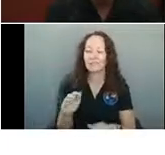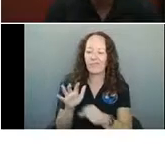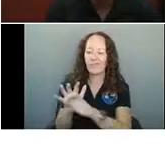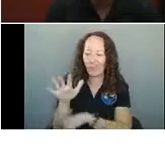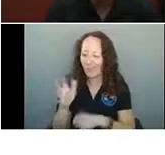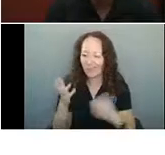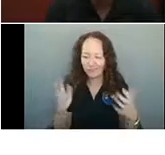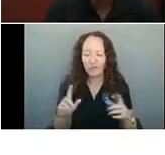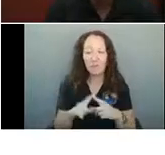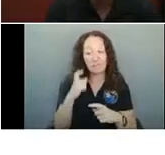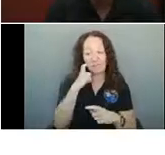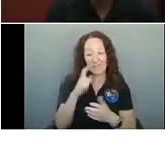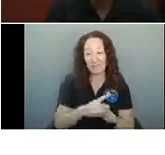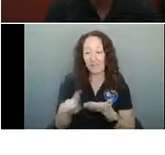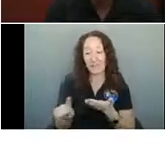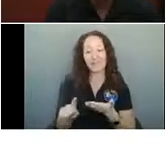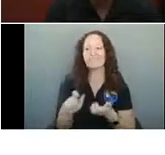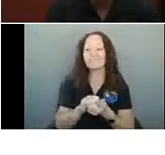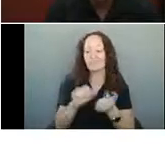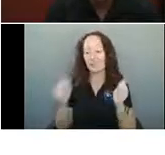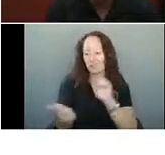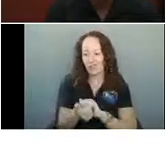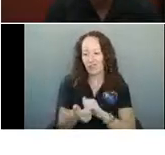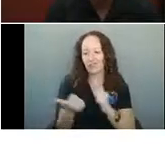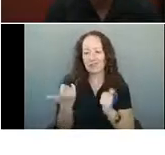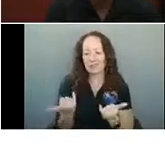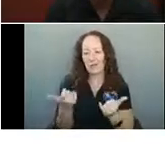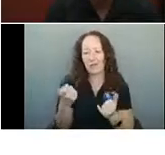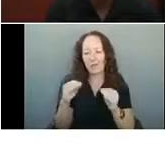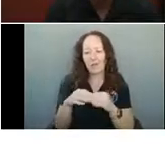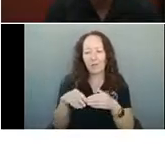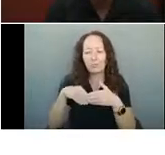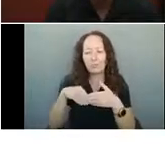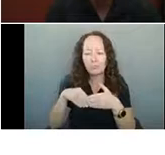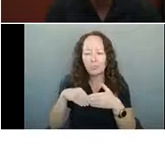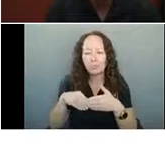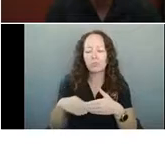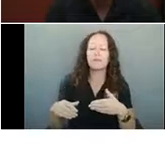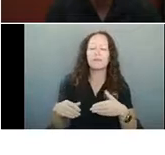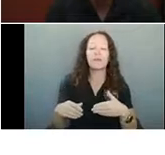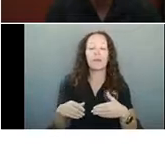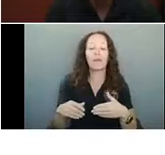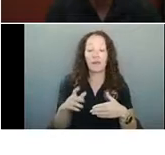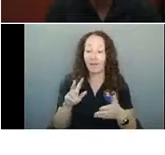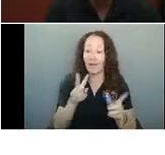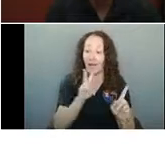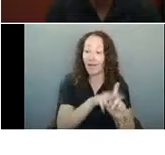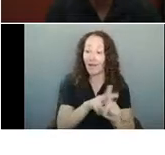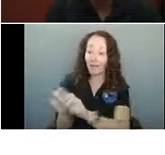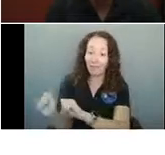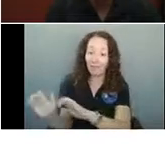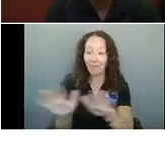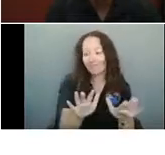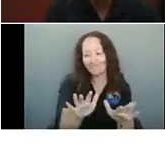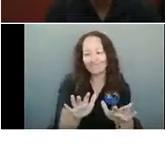that guidance to allow for some wiggle room. And it's not for everybody, but it will help in our circumstances. And I was